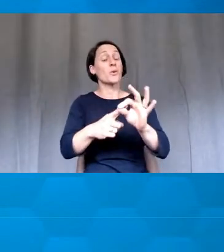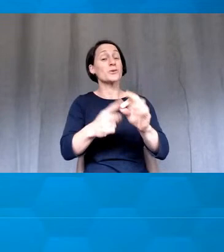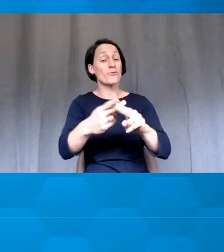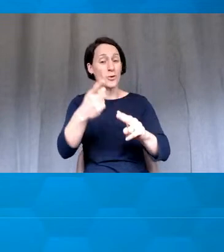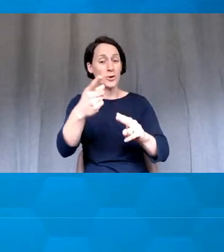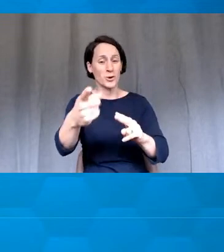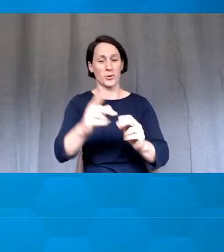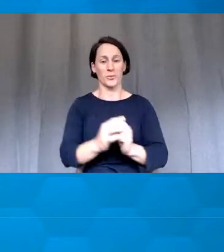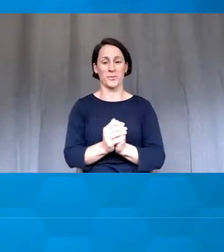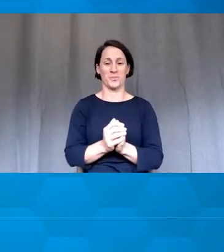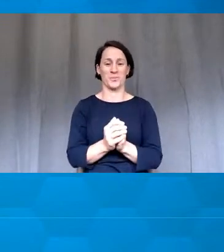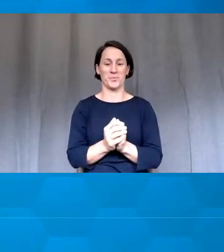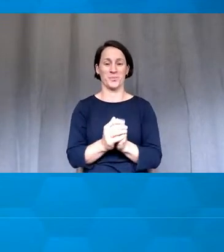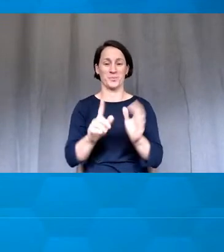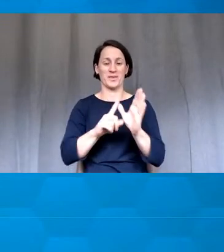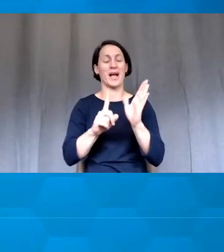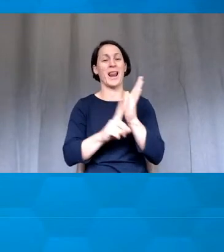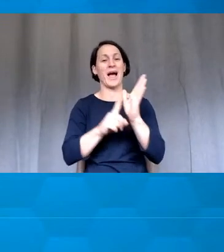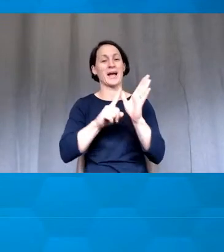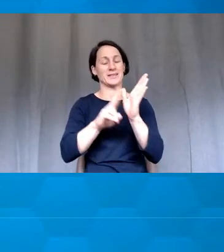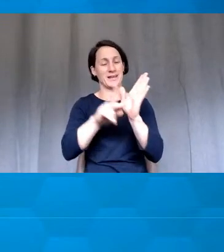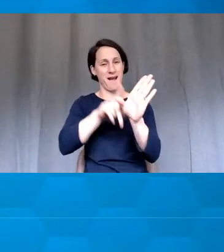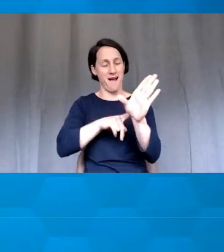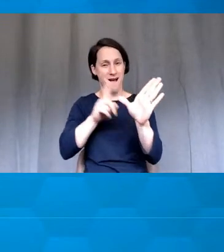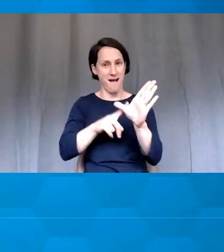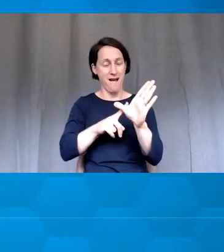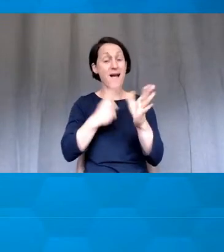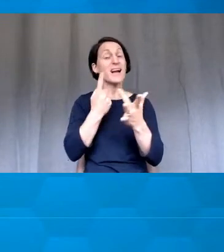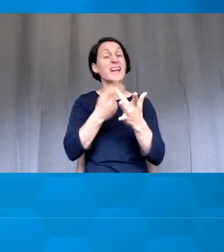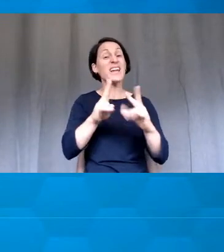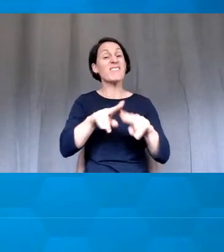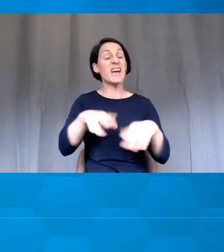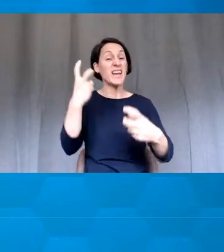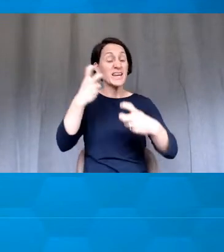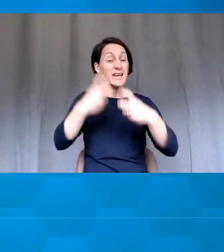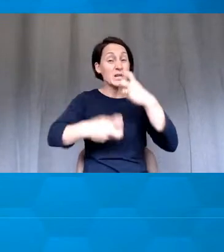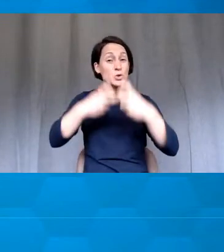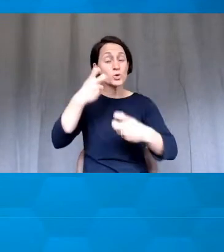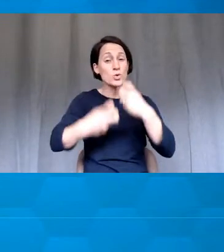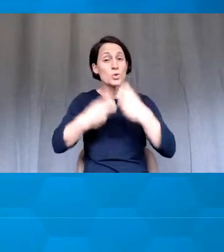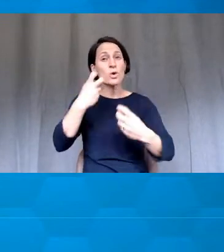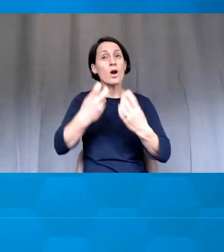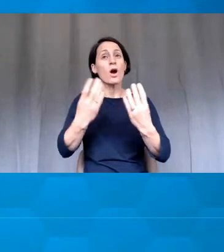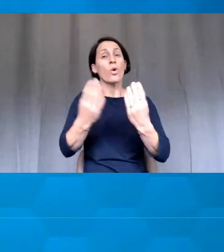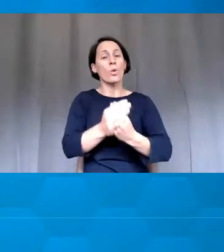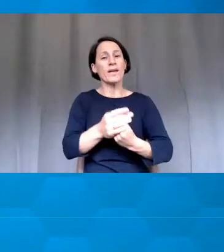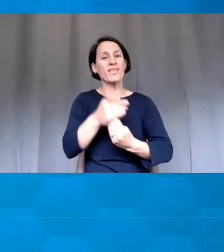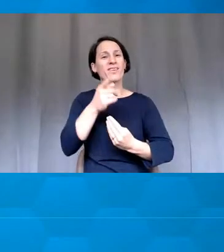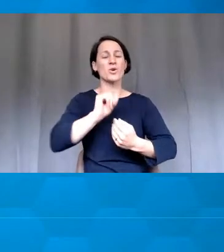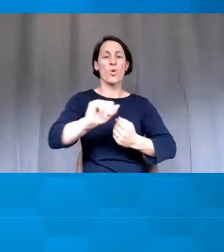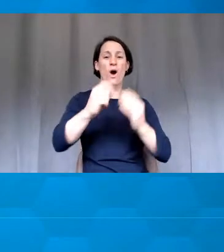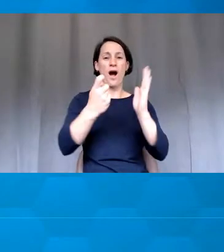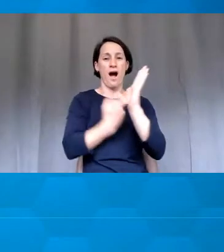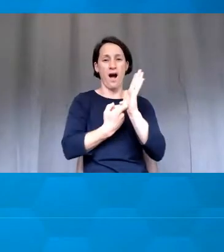if there was any issue with misuse or abuse of your RUOK system.